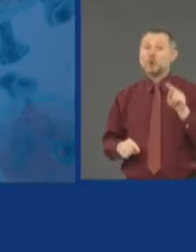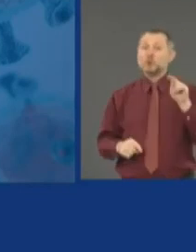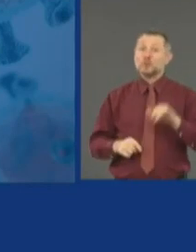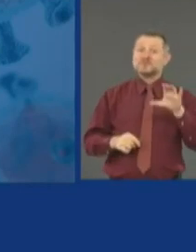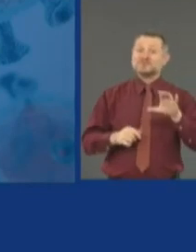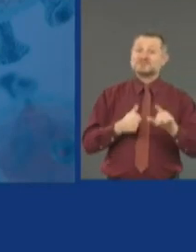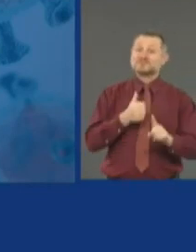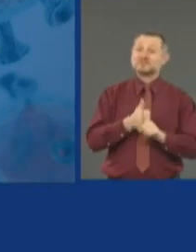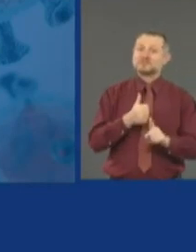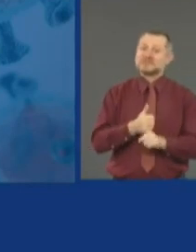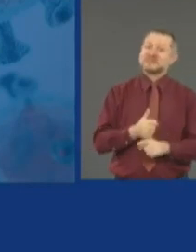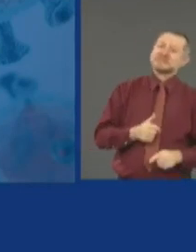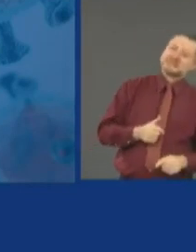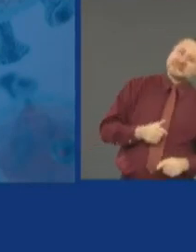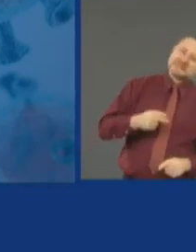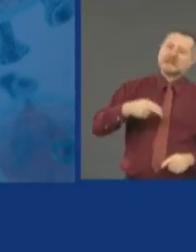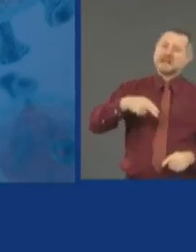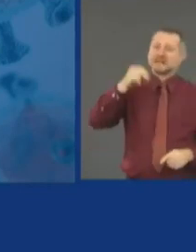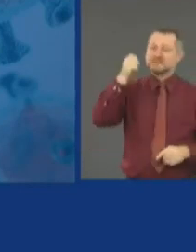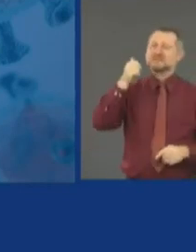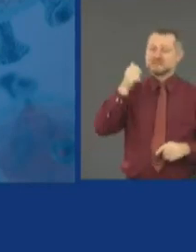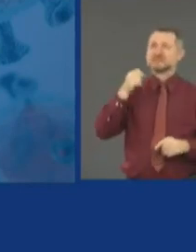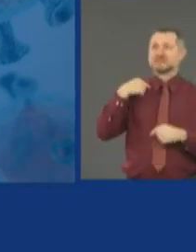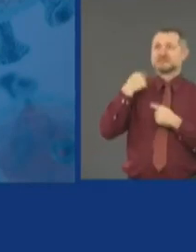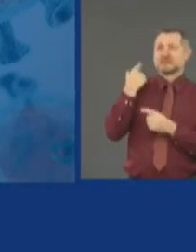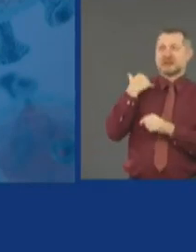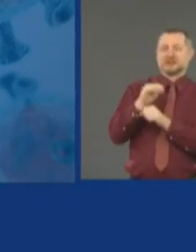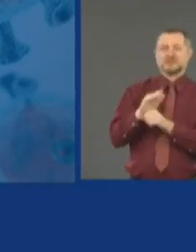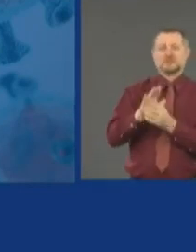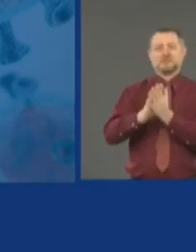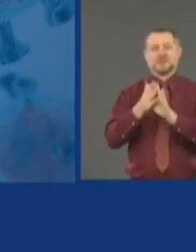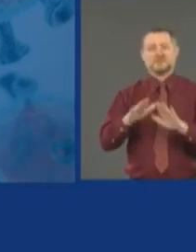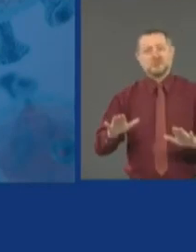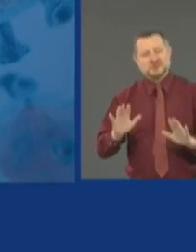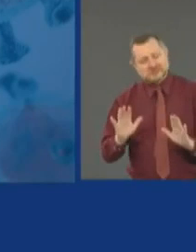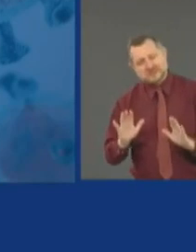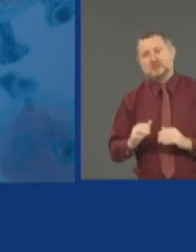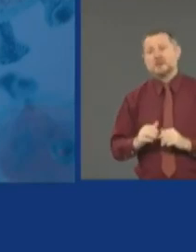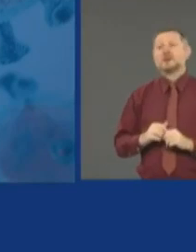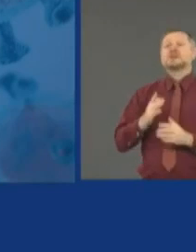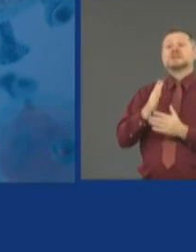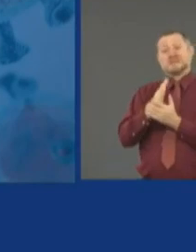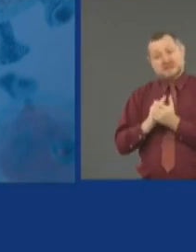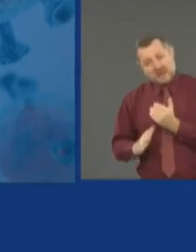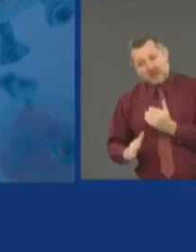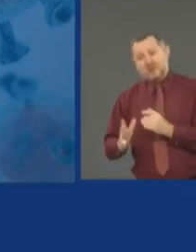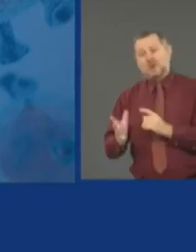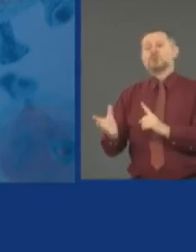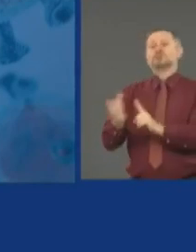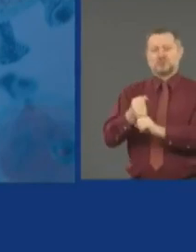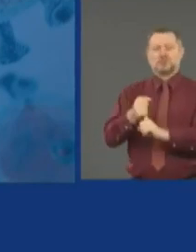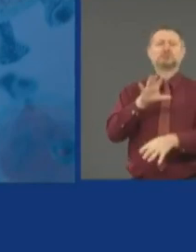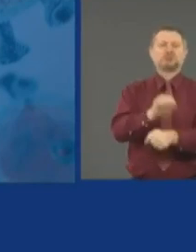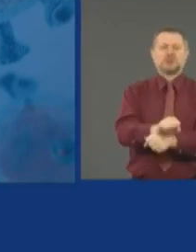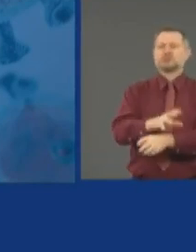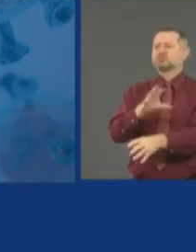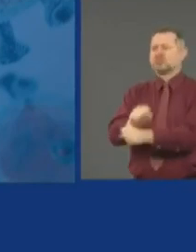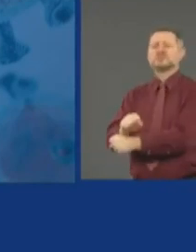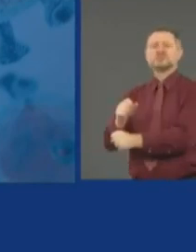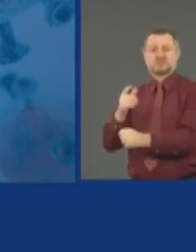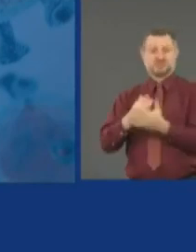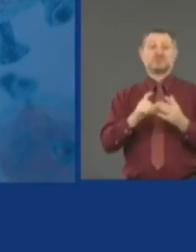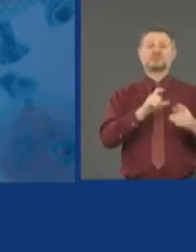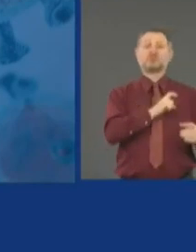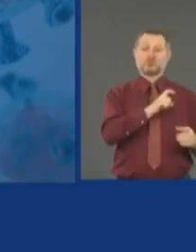were a number of arrests, and there were a number of police officers who were hurt. One police officer was